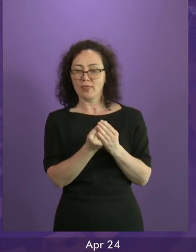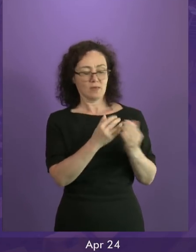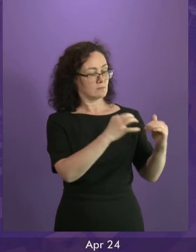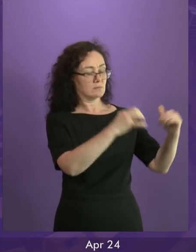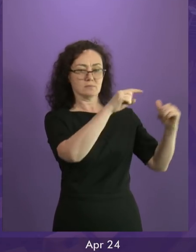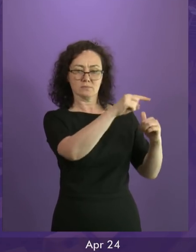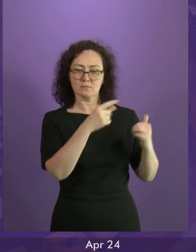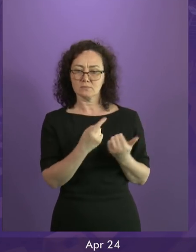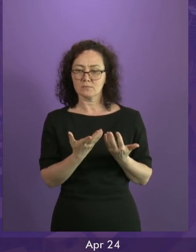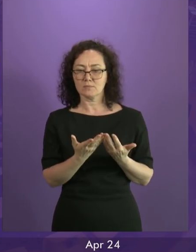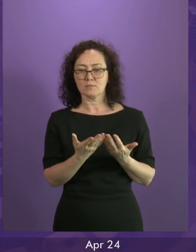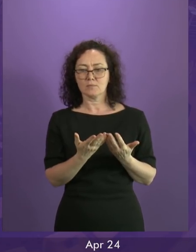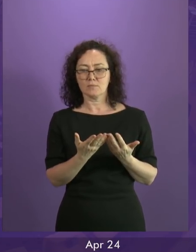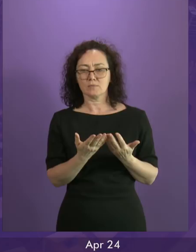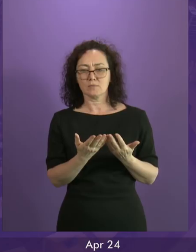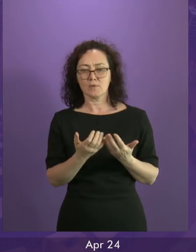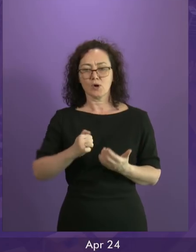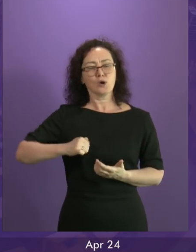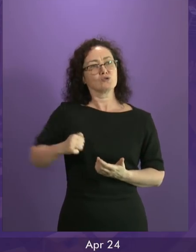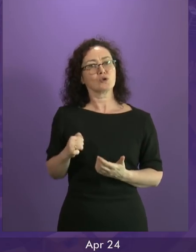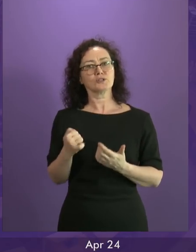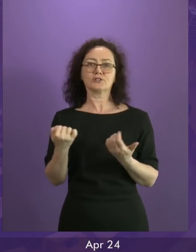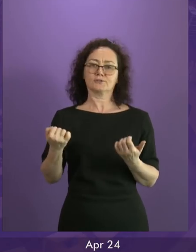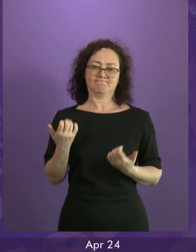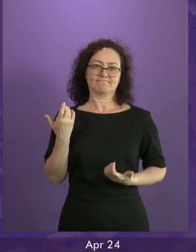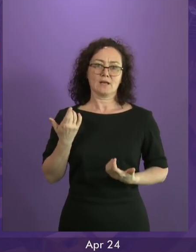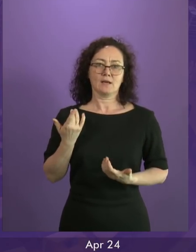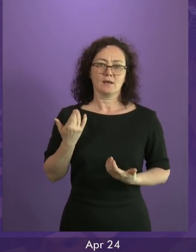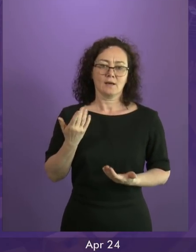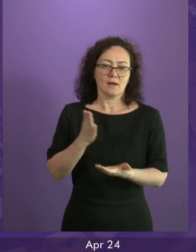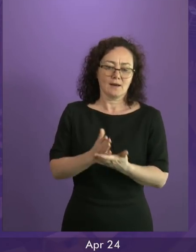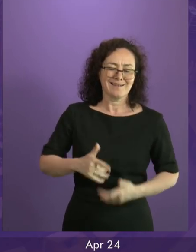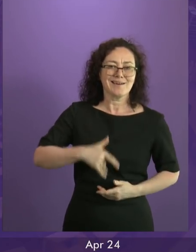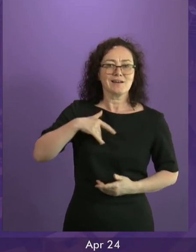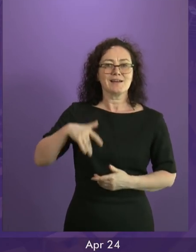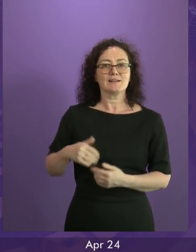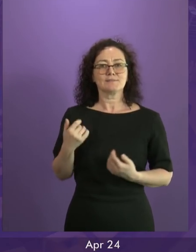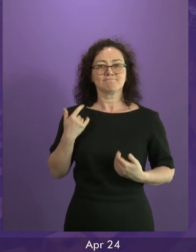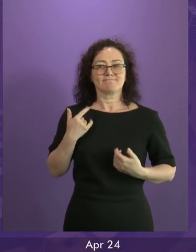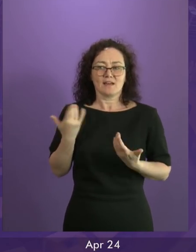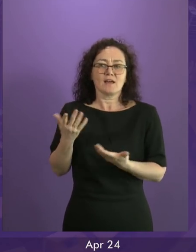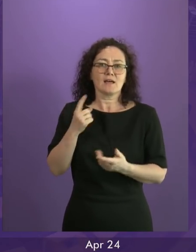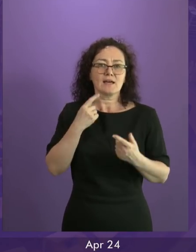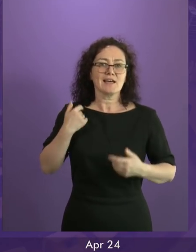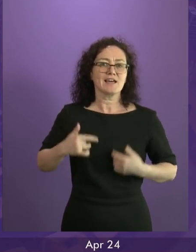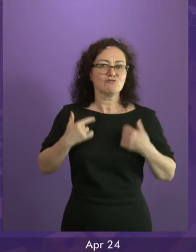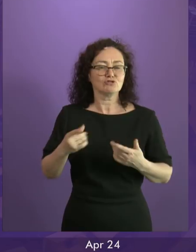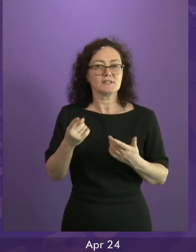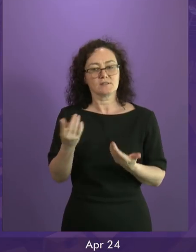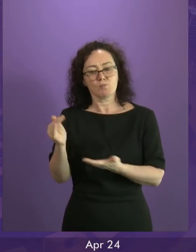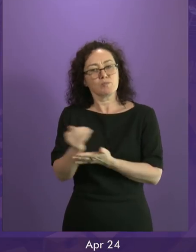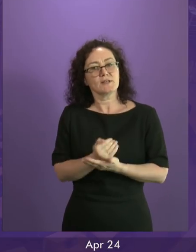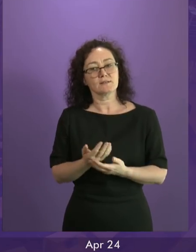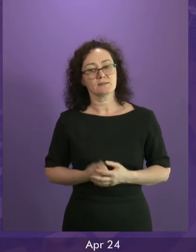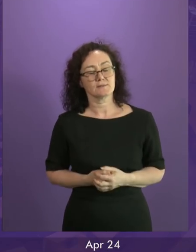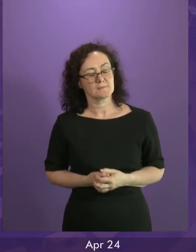and without the risk of their undermining Scotland's interests? First Minister. Well, right now there are no assurances of that, I'm sorry to